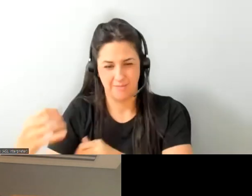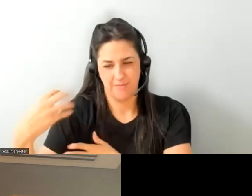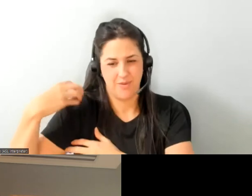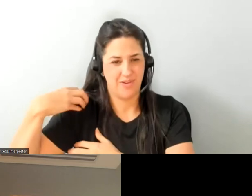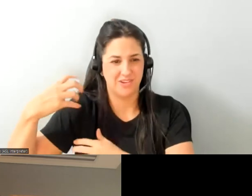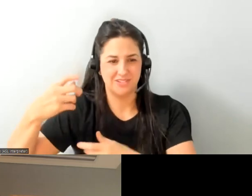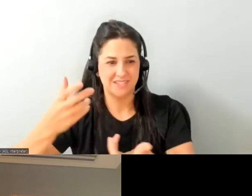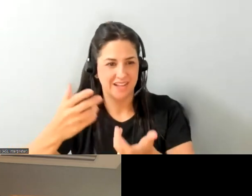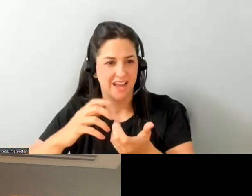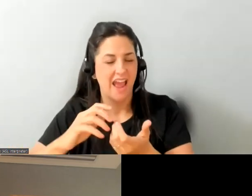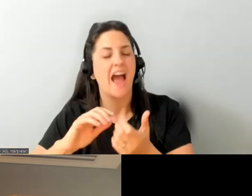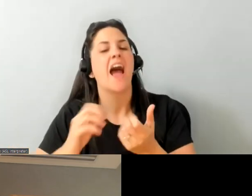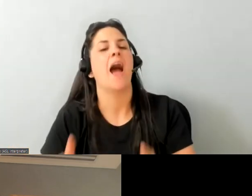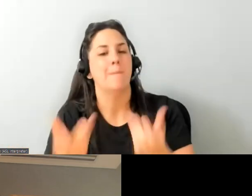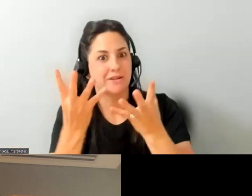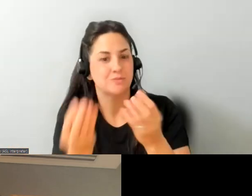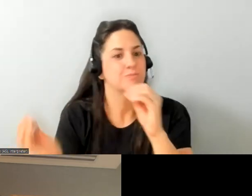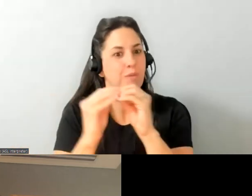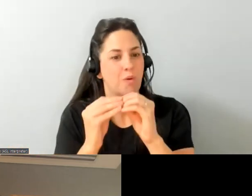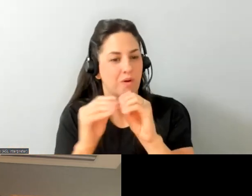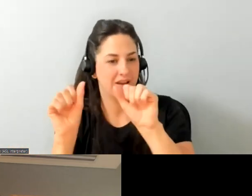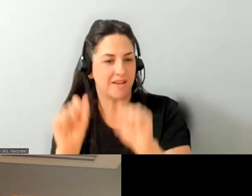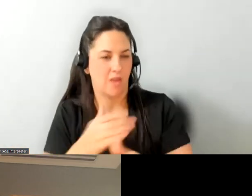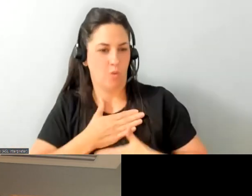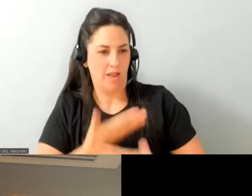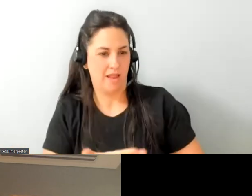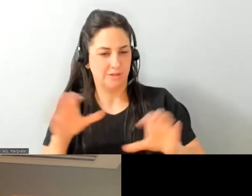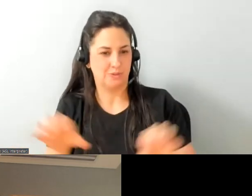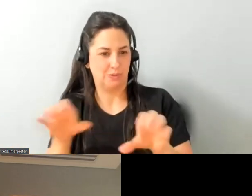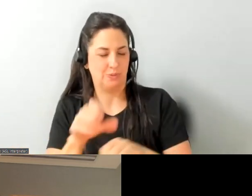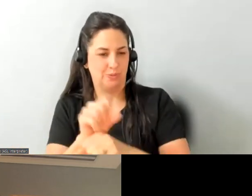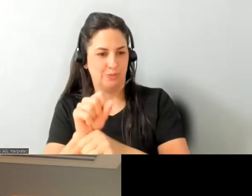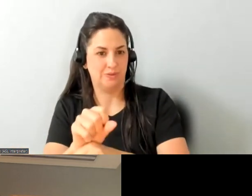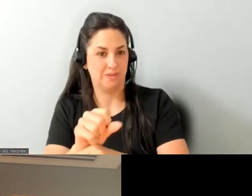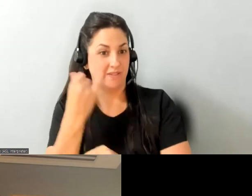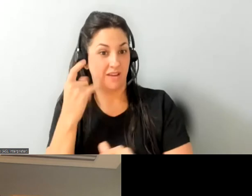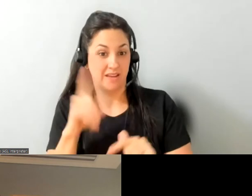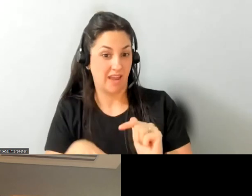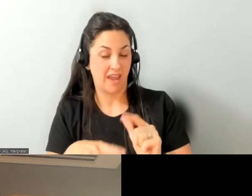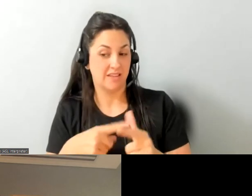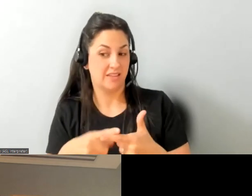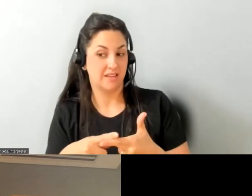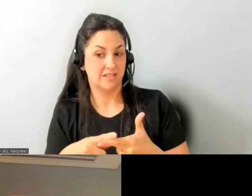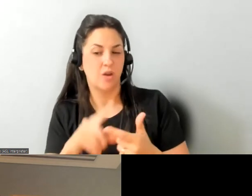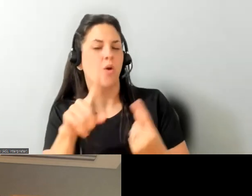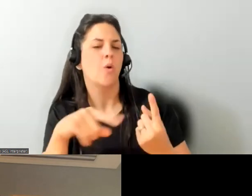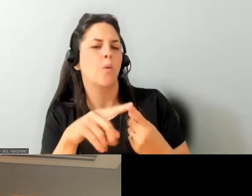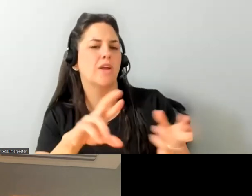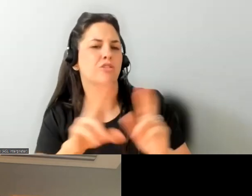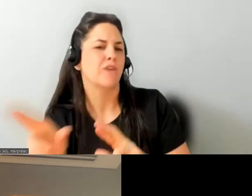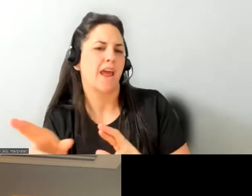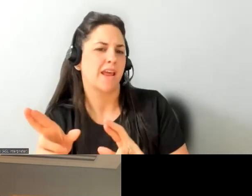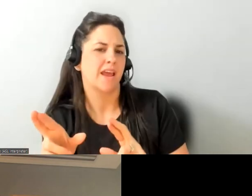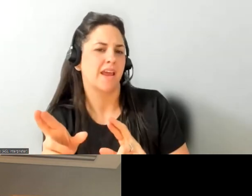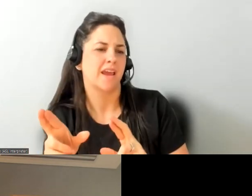how far can they go now and if they can't go now probably the next question is well when will you be ready to go that bit